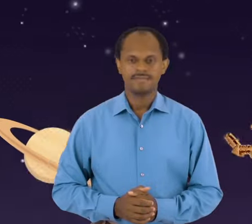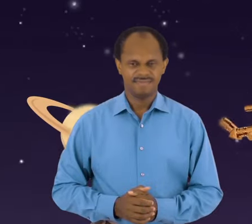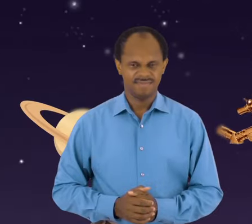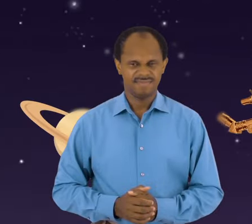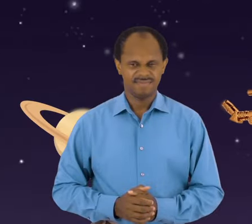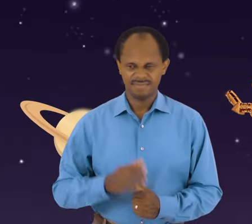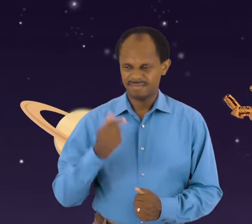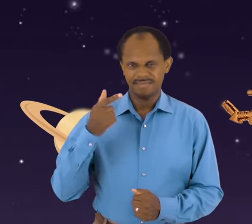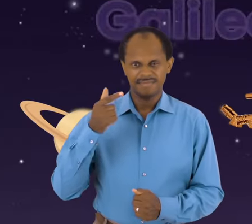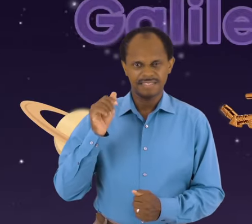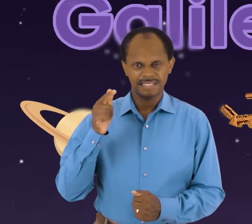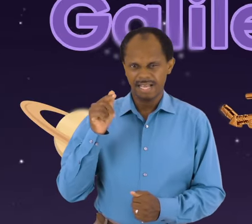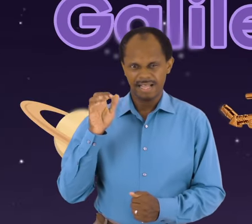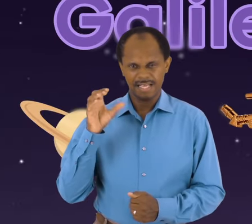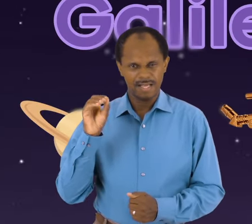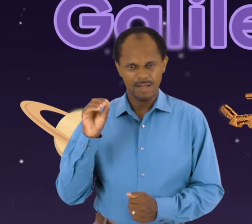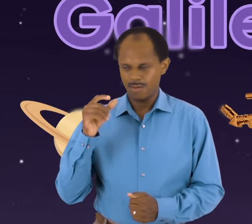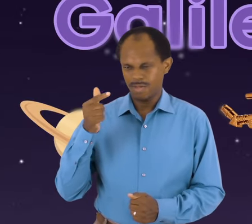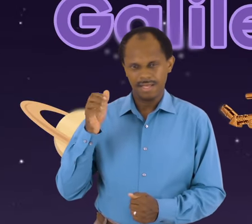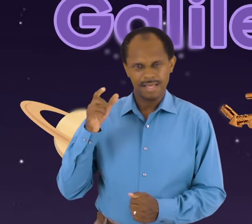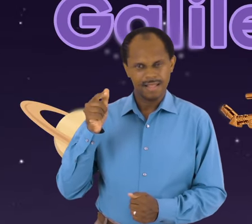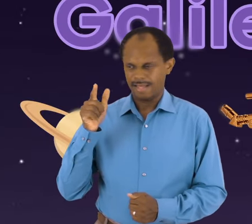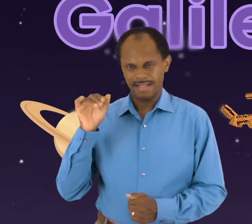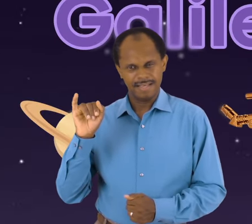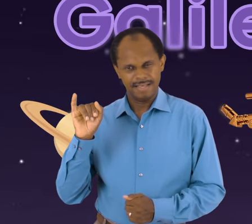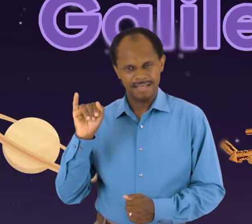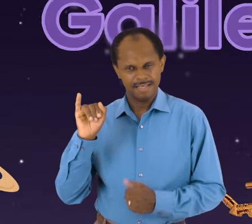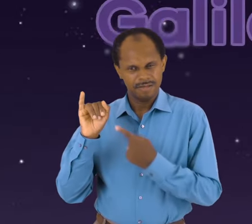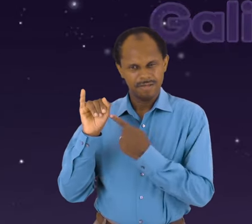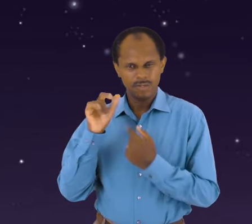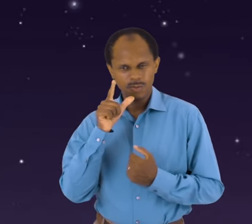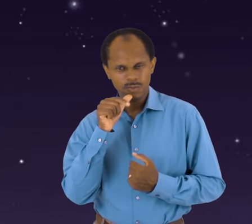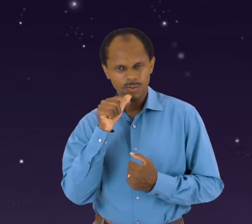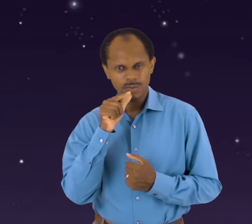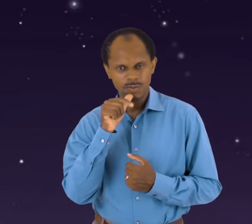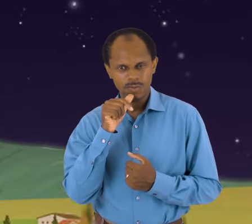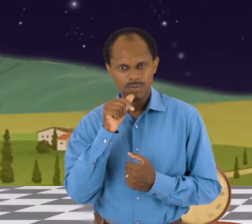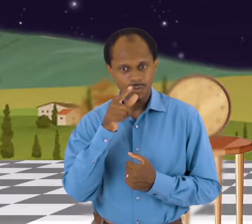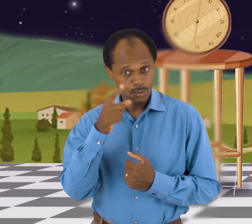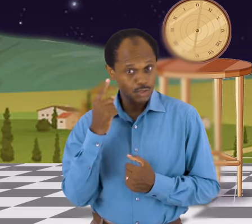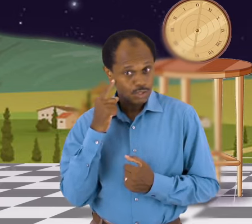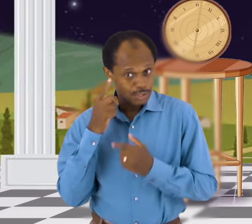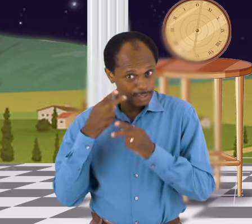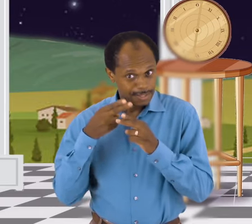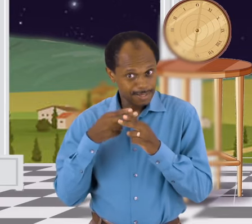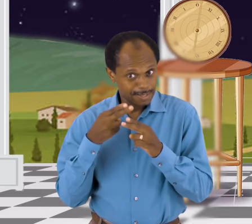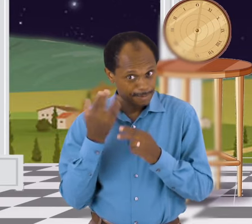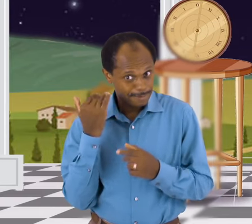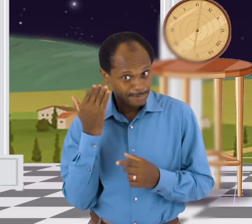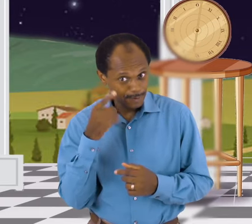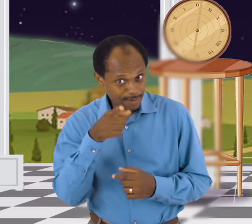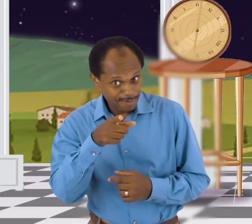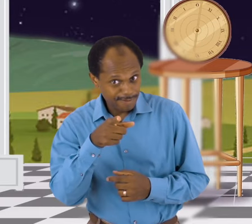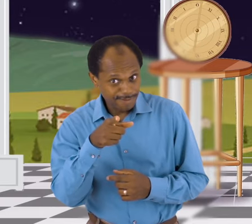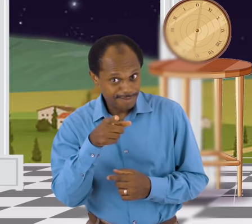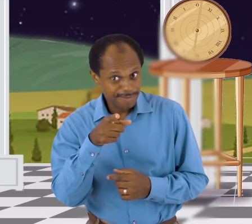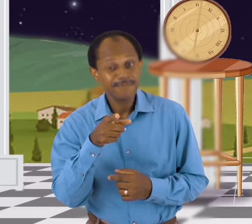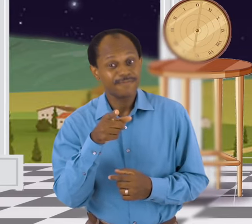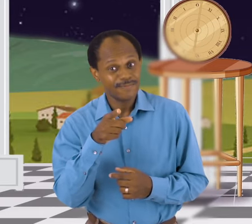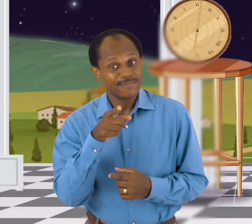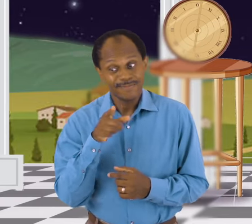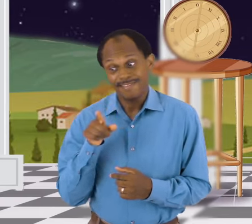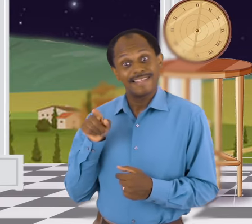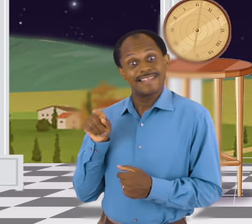Who is Galileo Galilei? Have you ever heard of a man named Galileo Galilei?